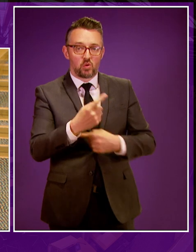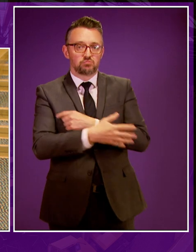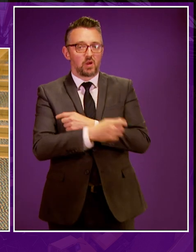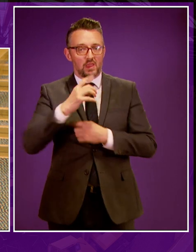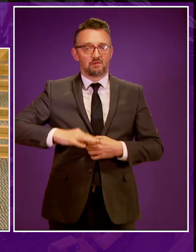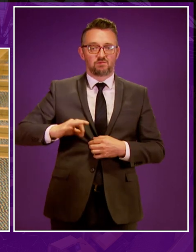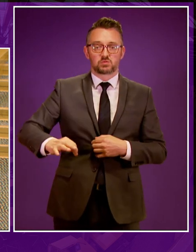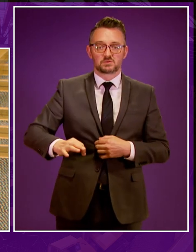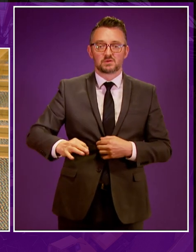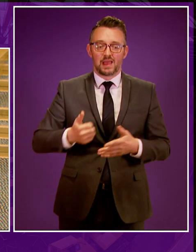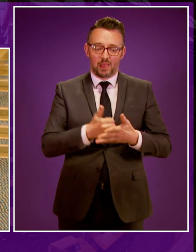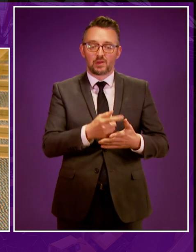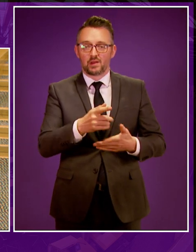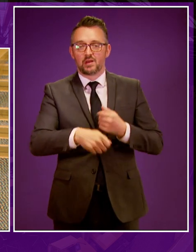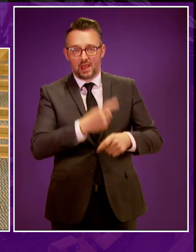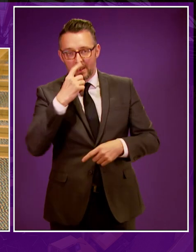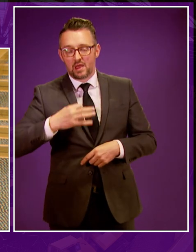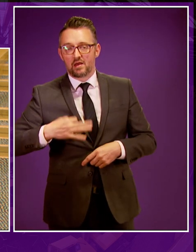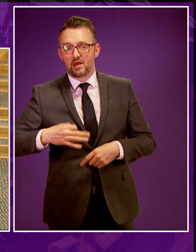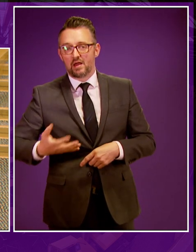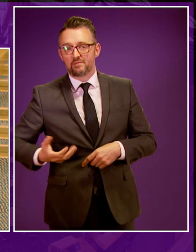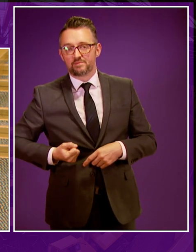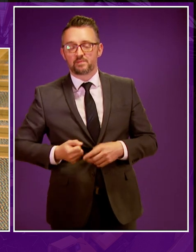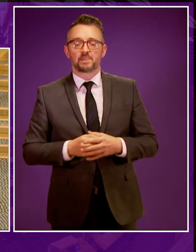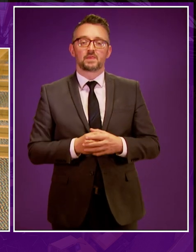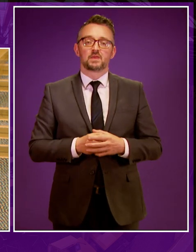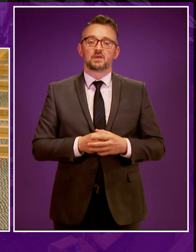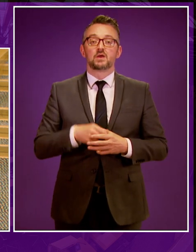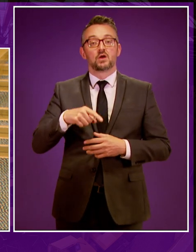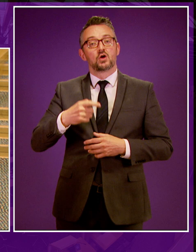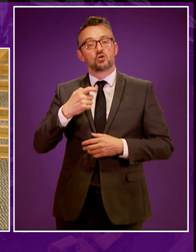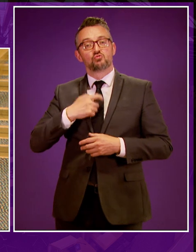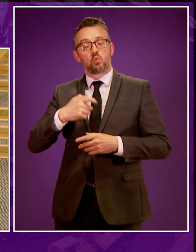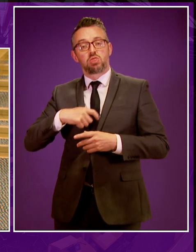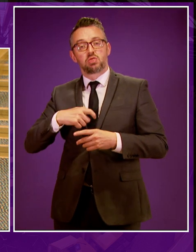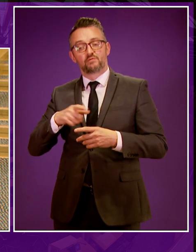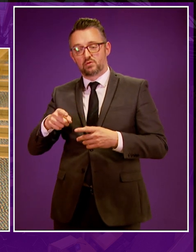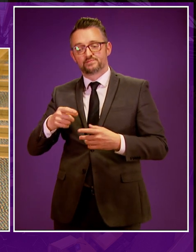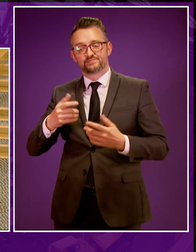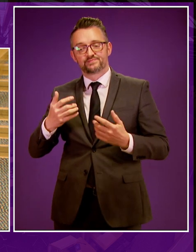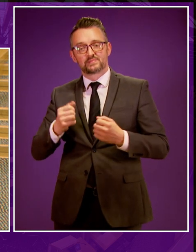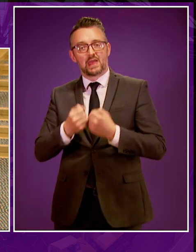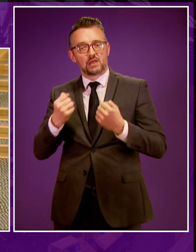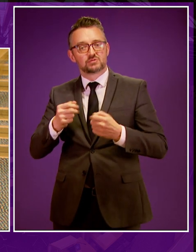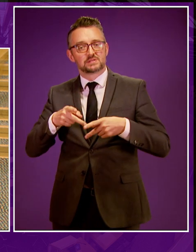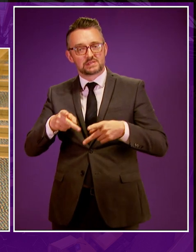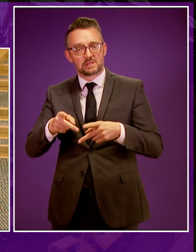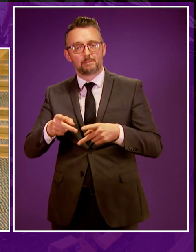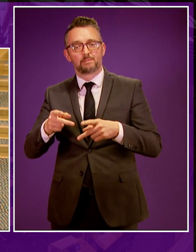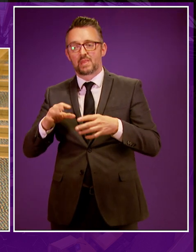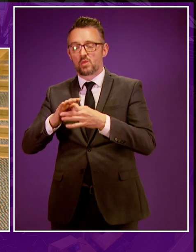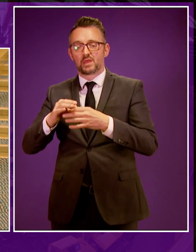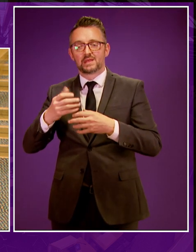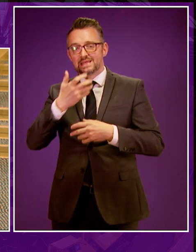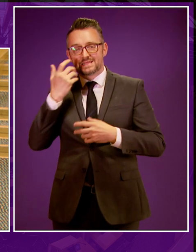energy. And in our final energy strategy, we will outline the role that gas infrastructure could play in that future energy system, including the opportunities for heat